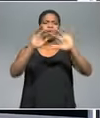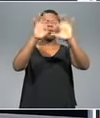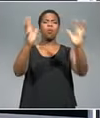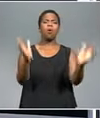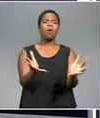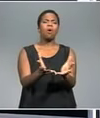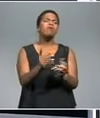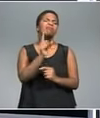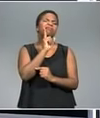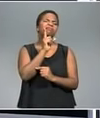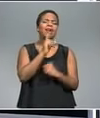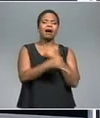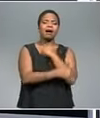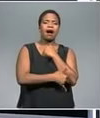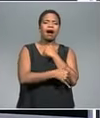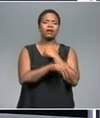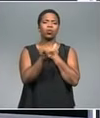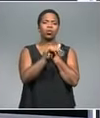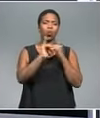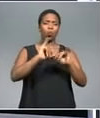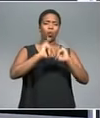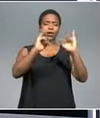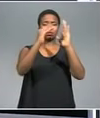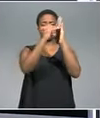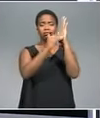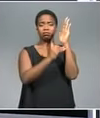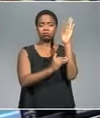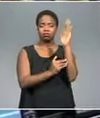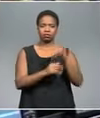Global Corruption Perception Index. John Bailey has the details.